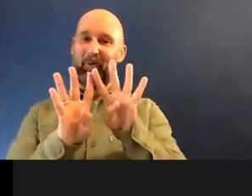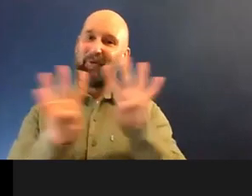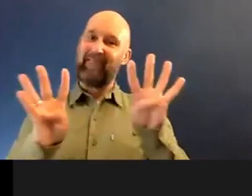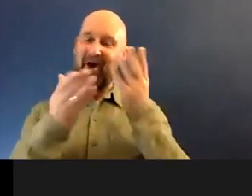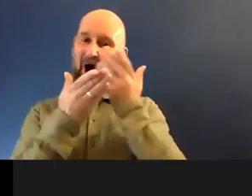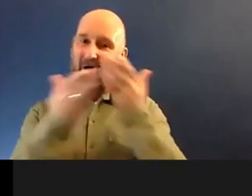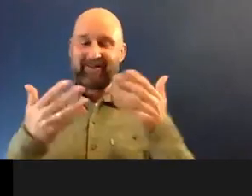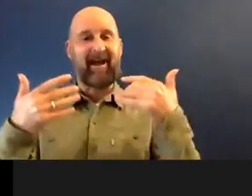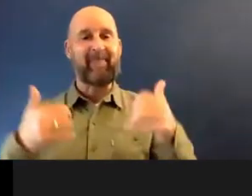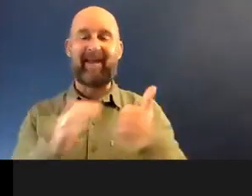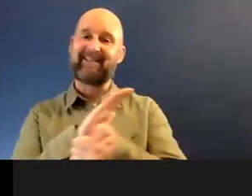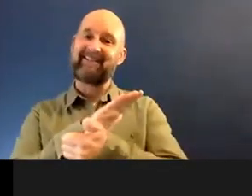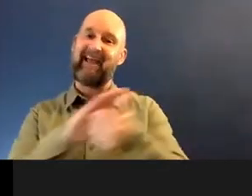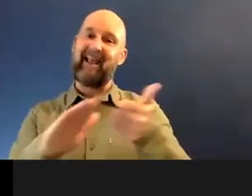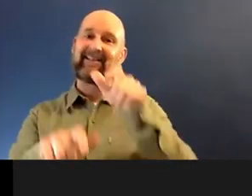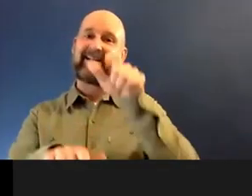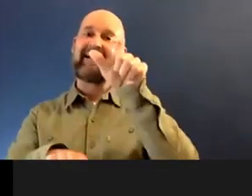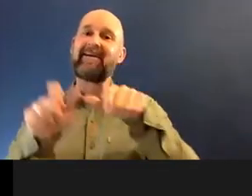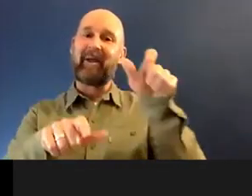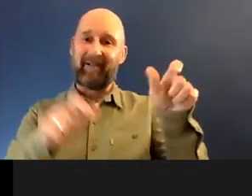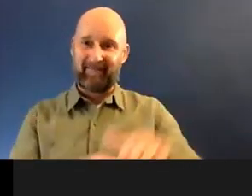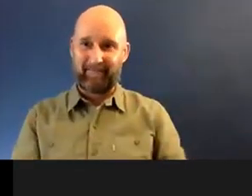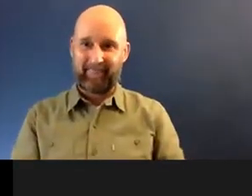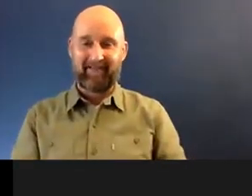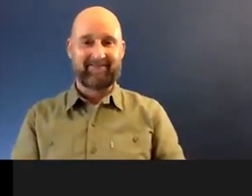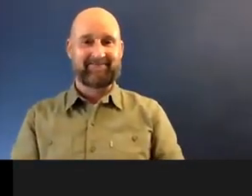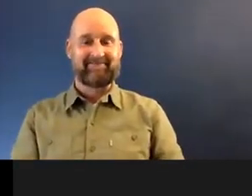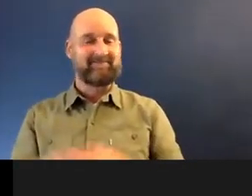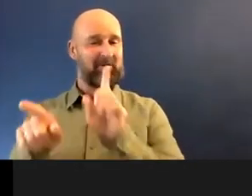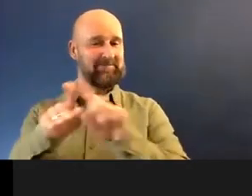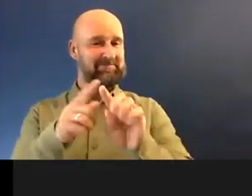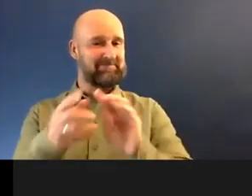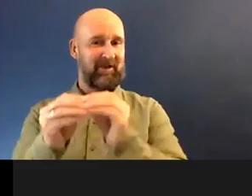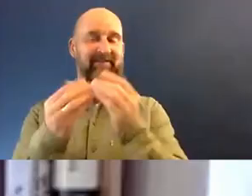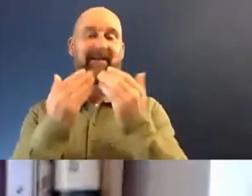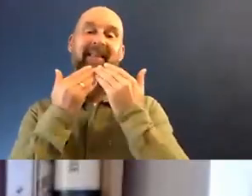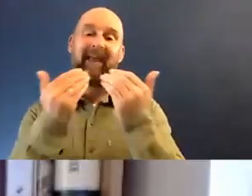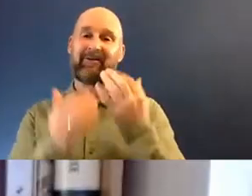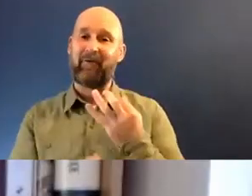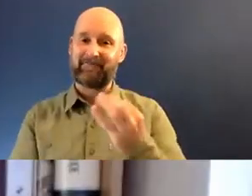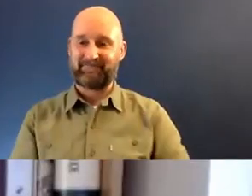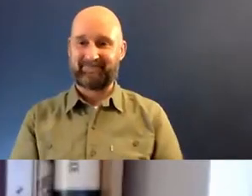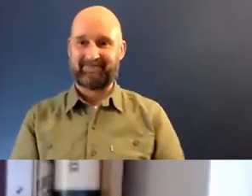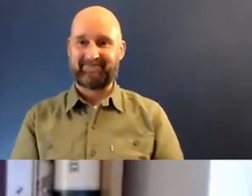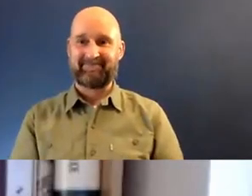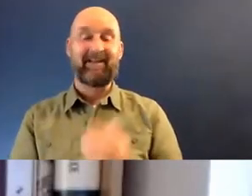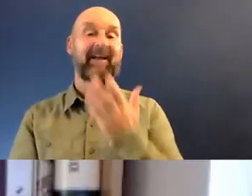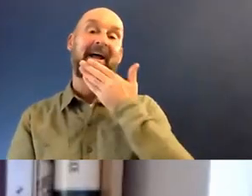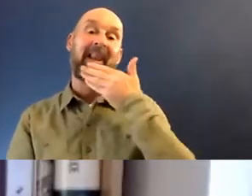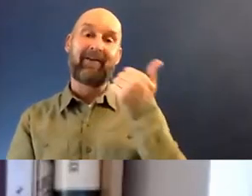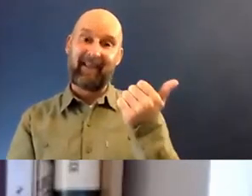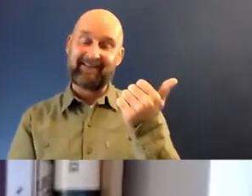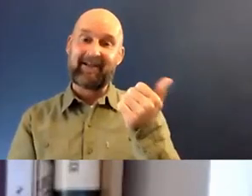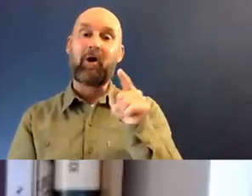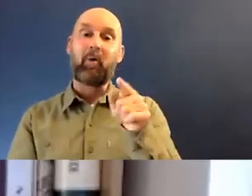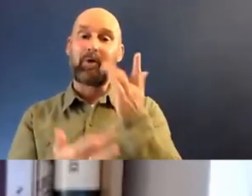and amazing, talented people across the board. But yeah, thank you. Lovely. And we will be seeing a little